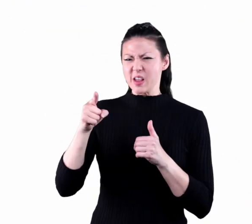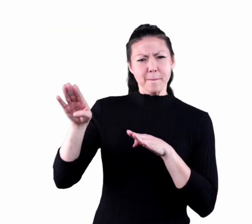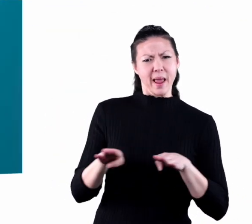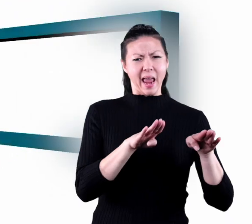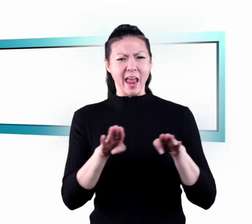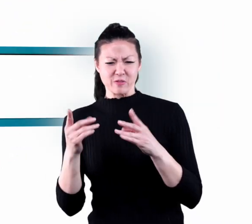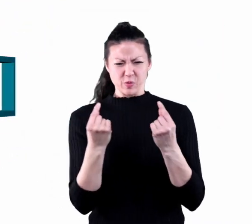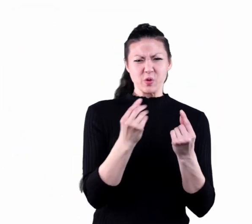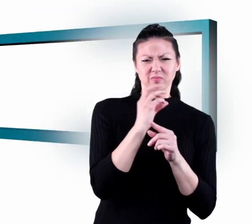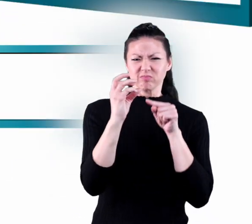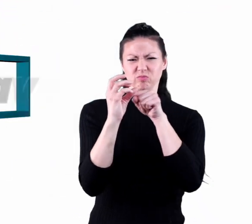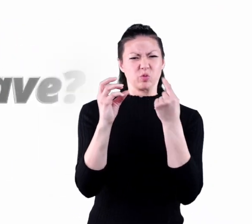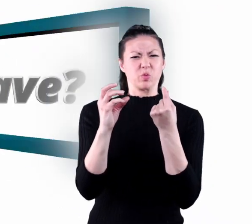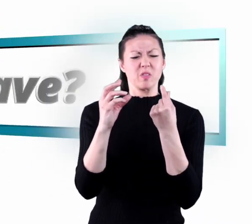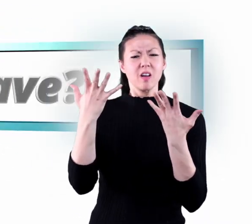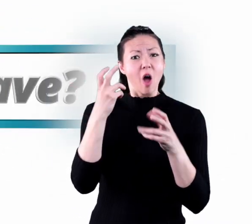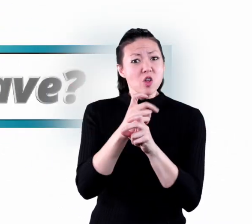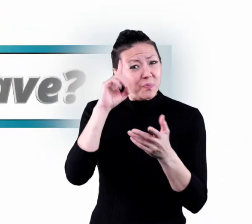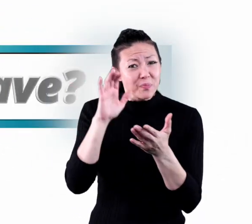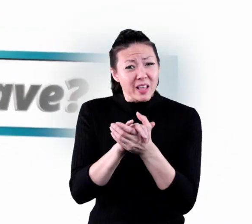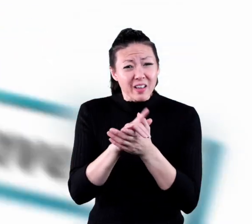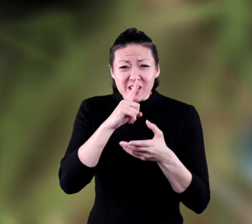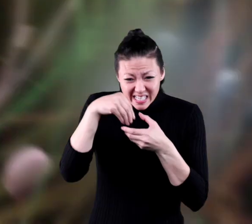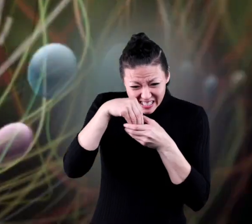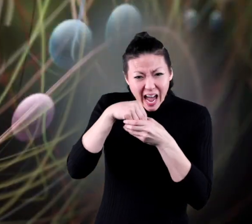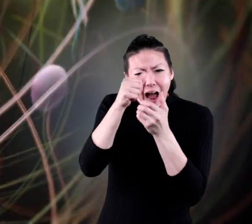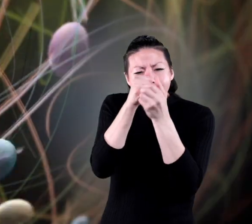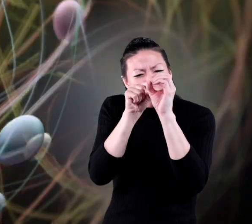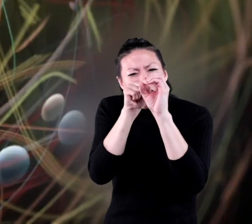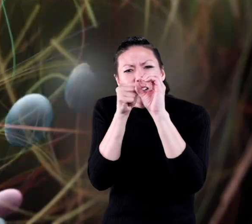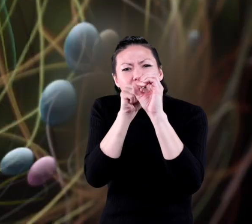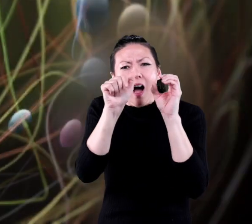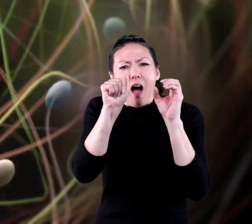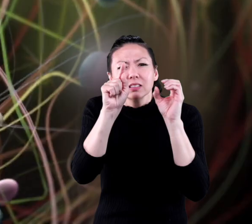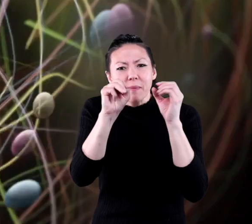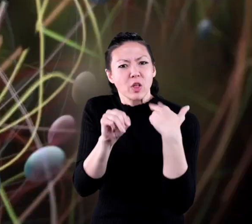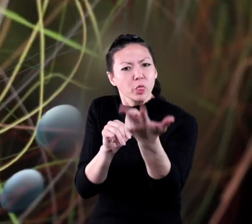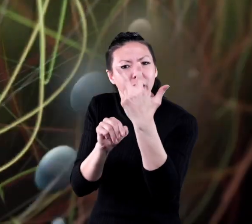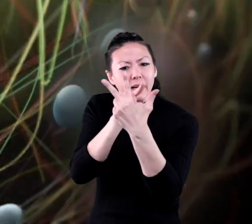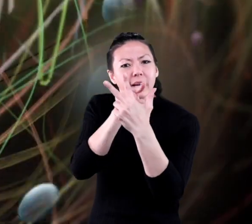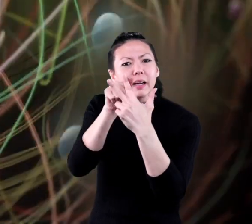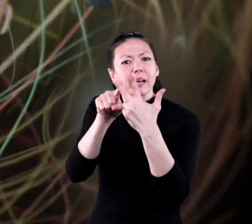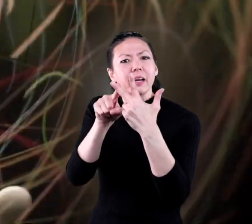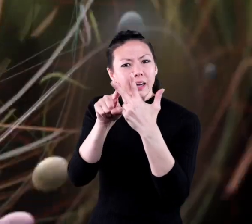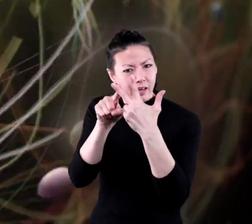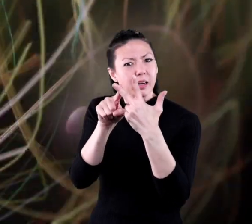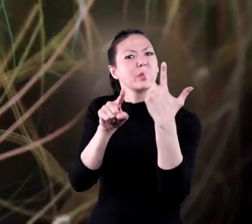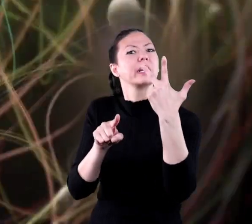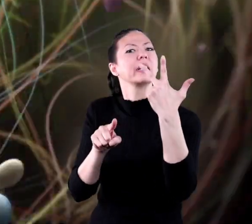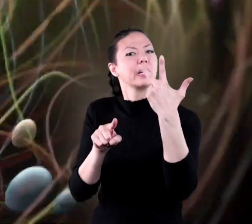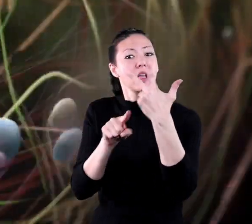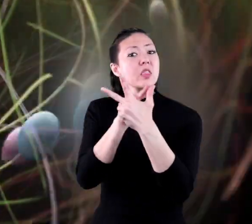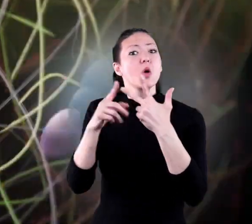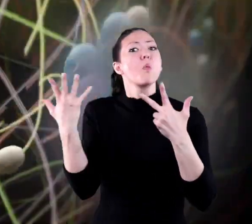And how does it behave? It's hard to believe that inside every atom, there are three even smaller